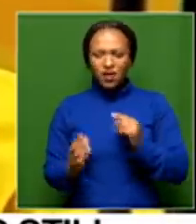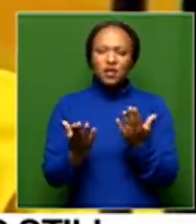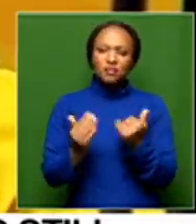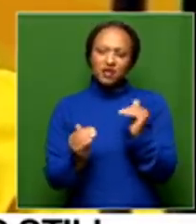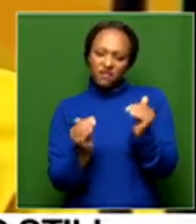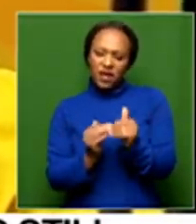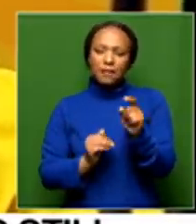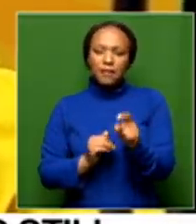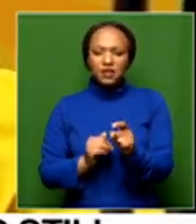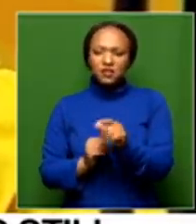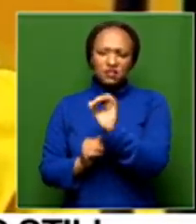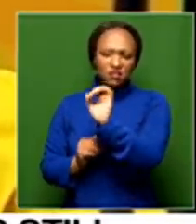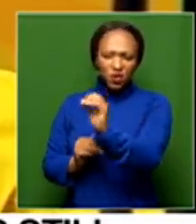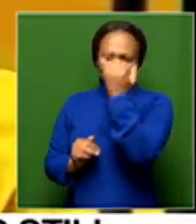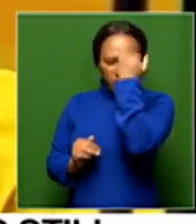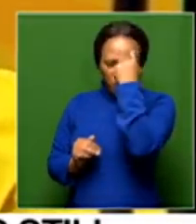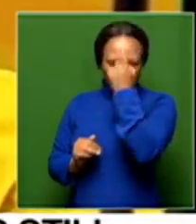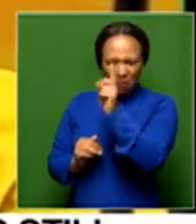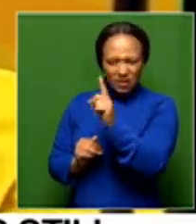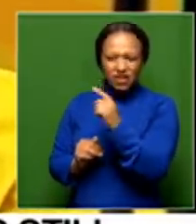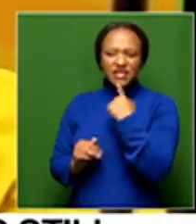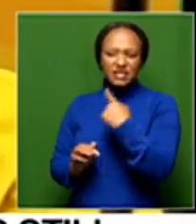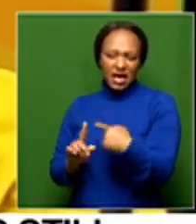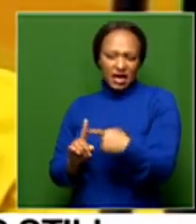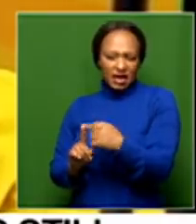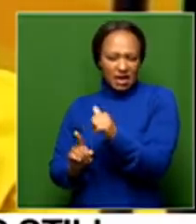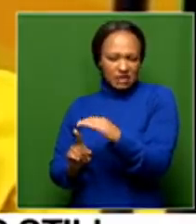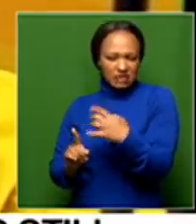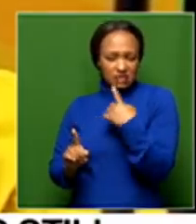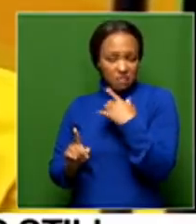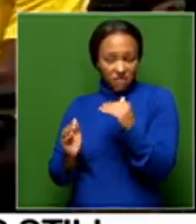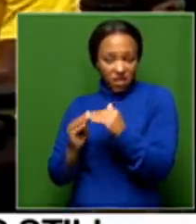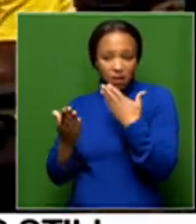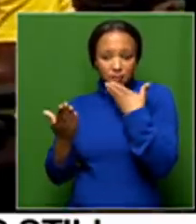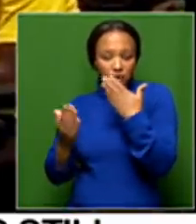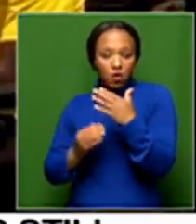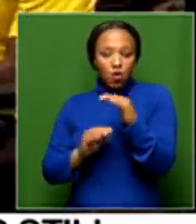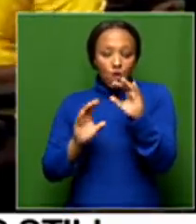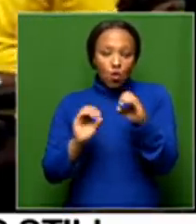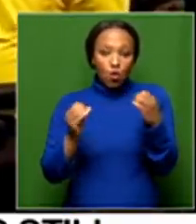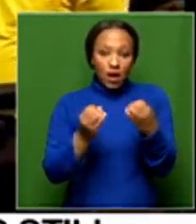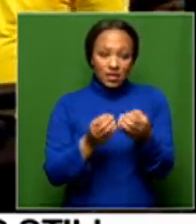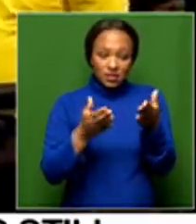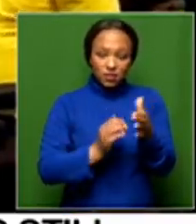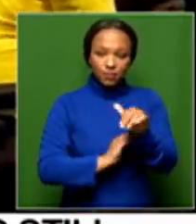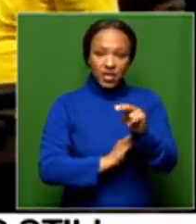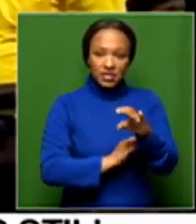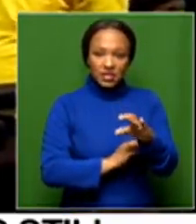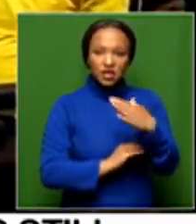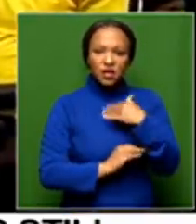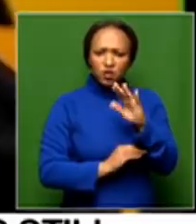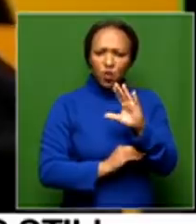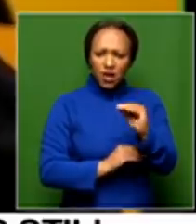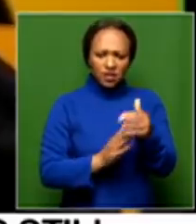Give us your opinion, I mean, regarding something like this. Is it unfair for an organization like the ANC to ask